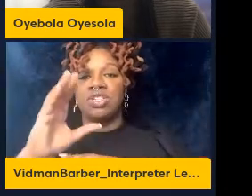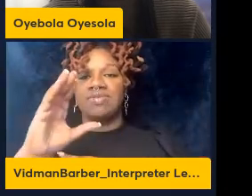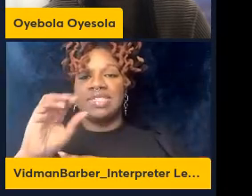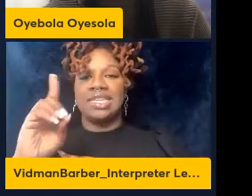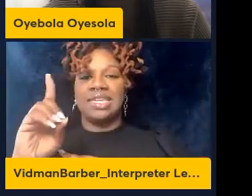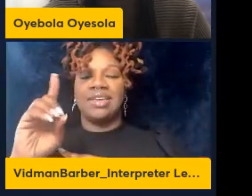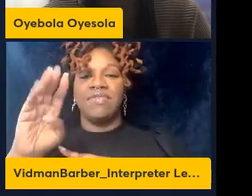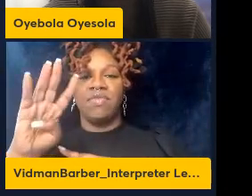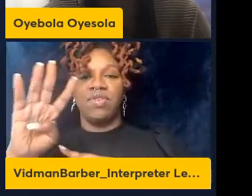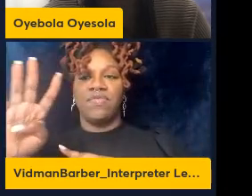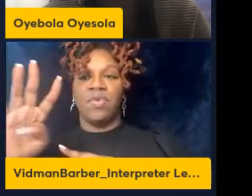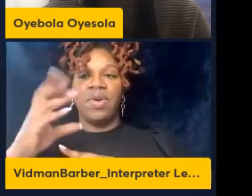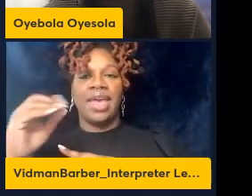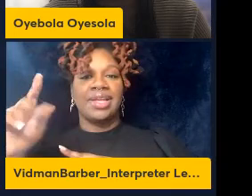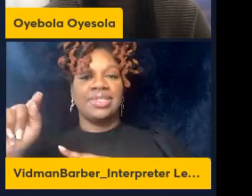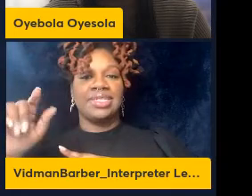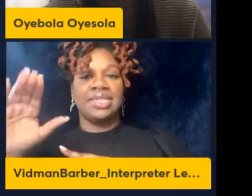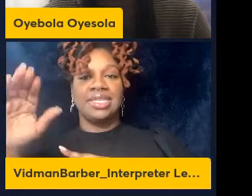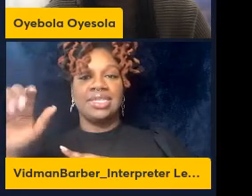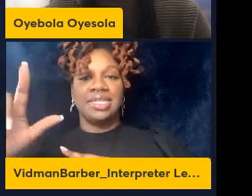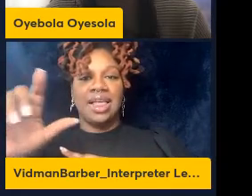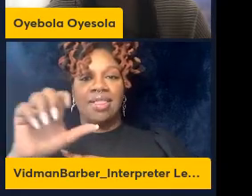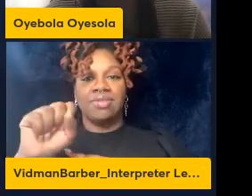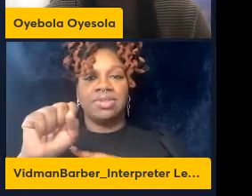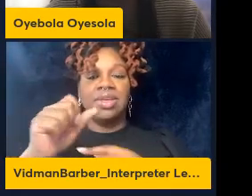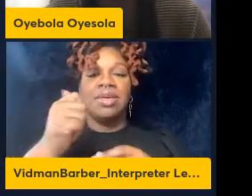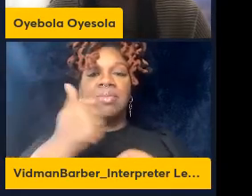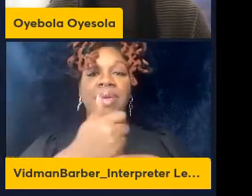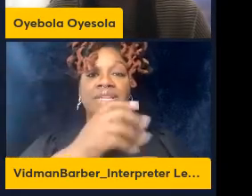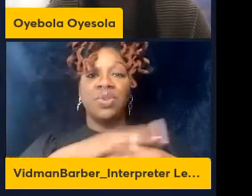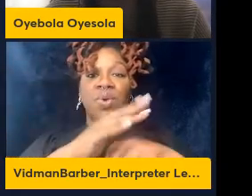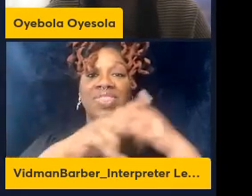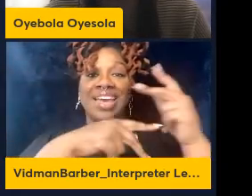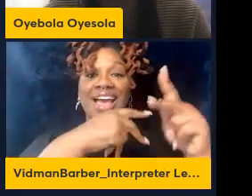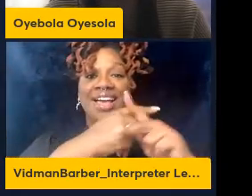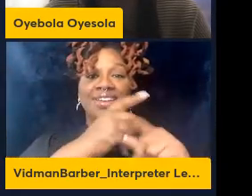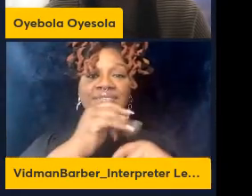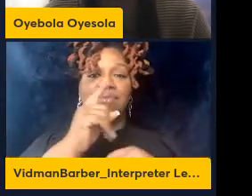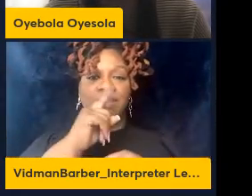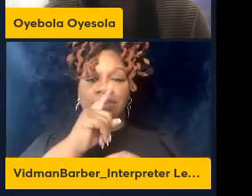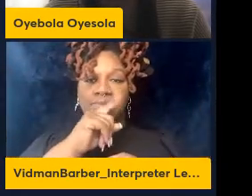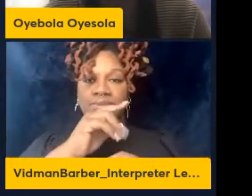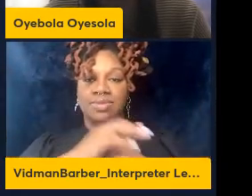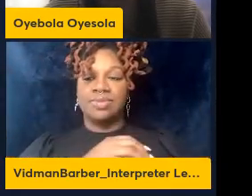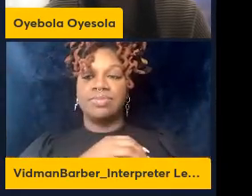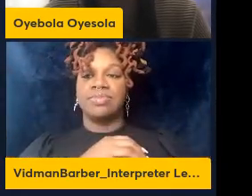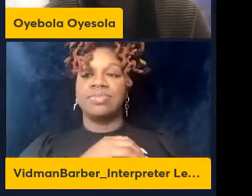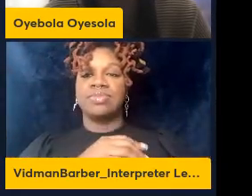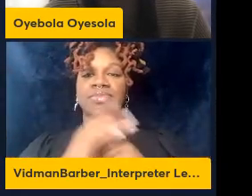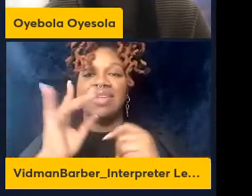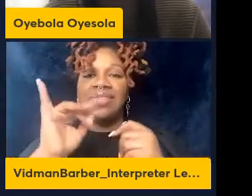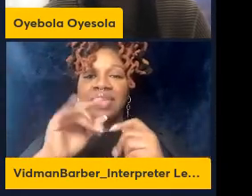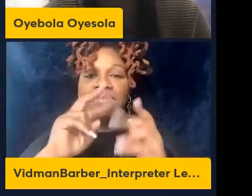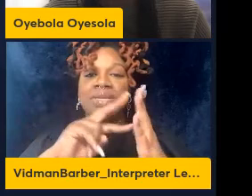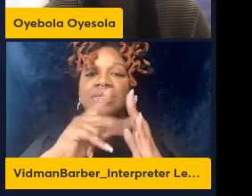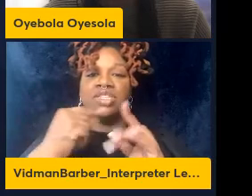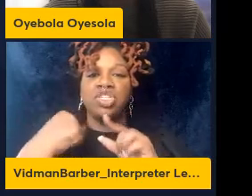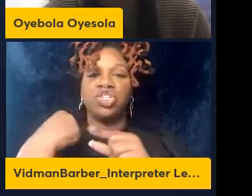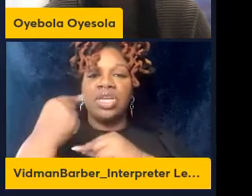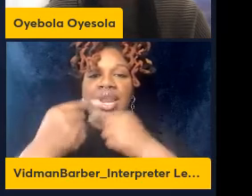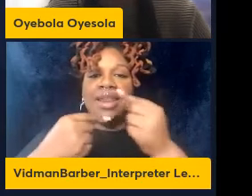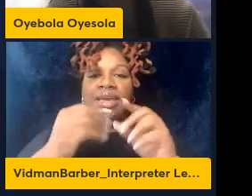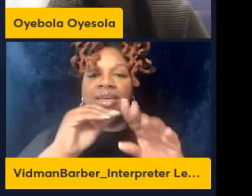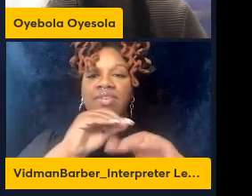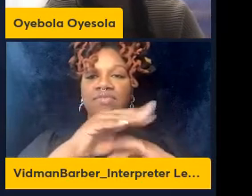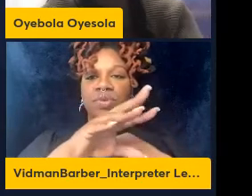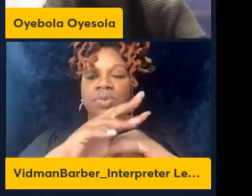-cells based on the strain of mice demonstrating the genetic influence on immune